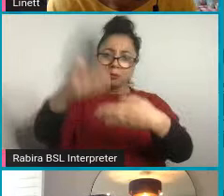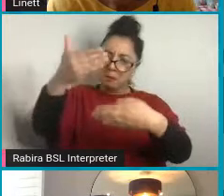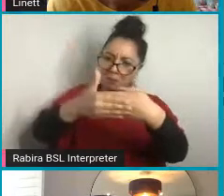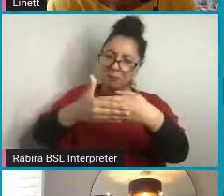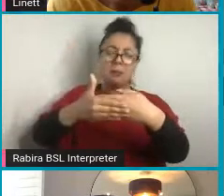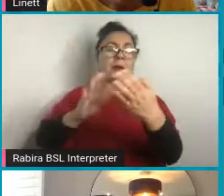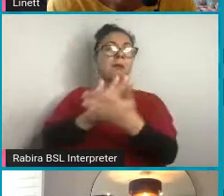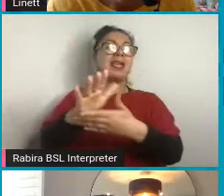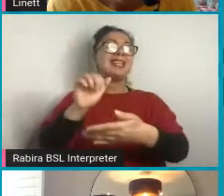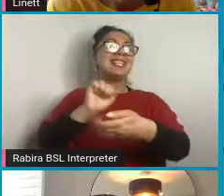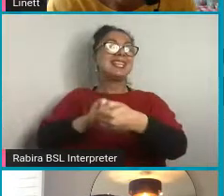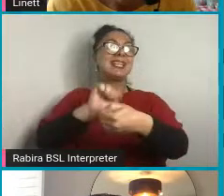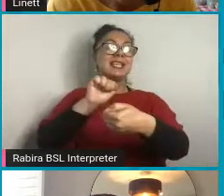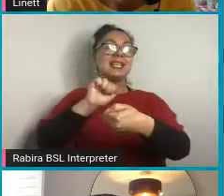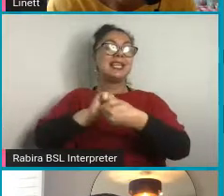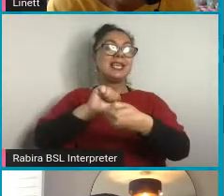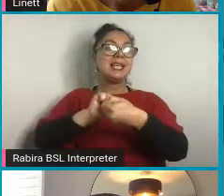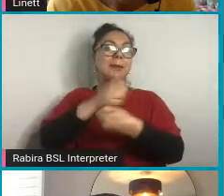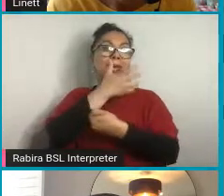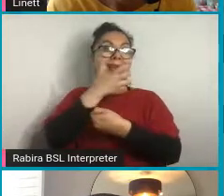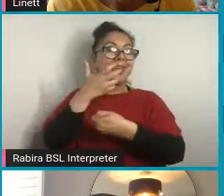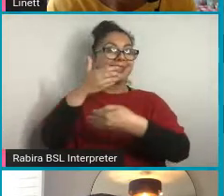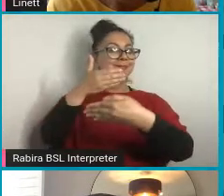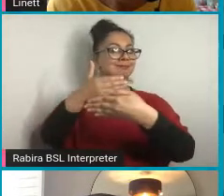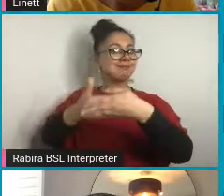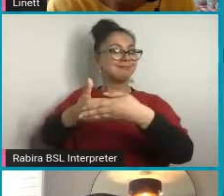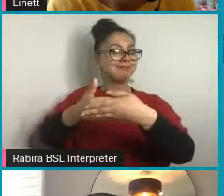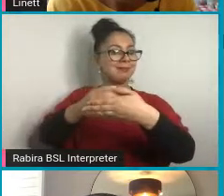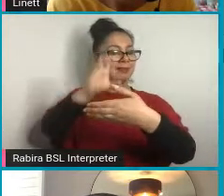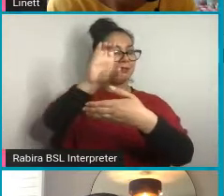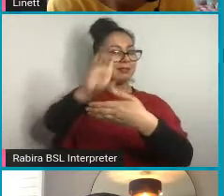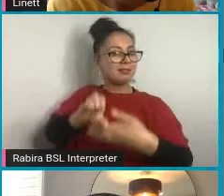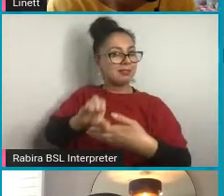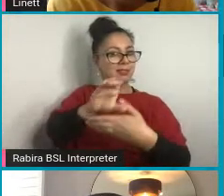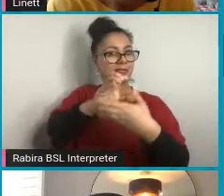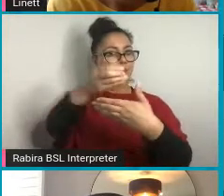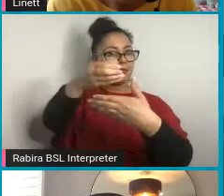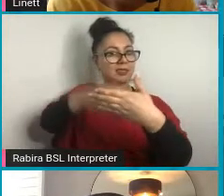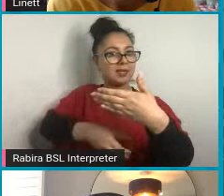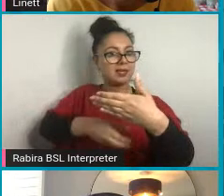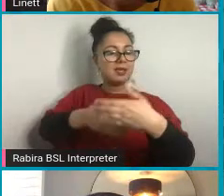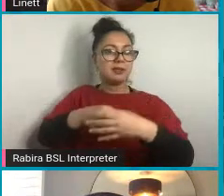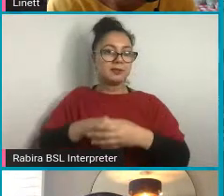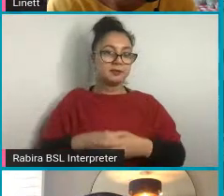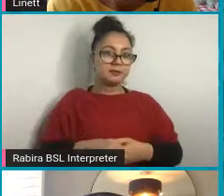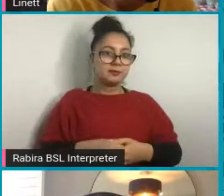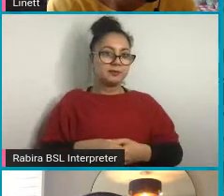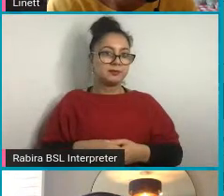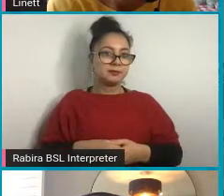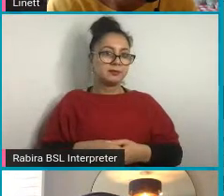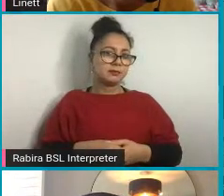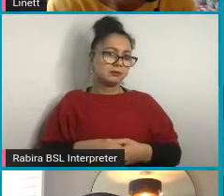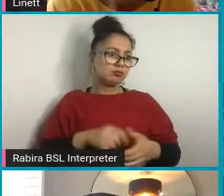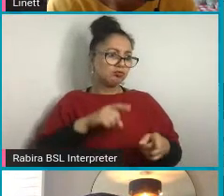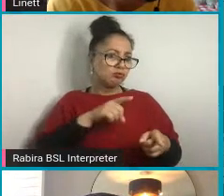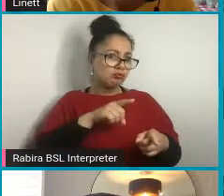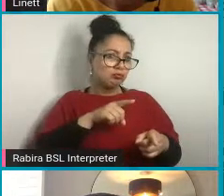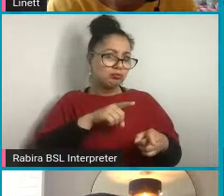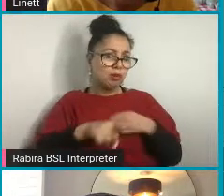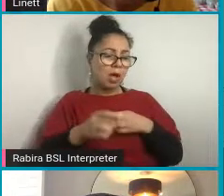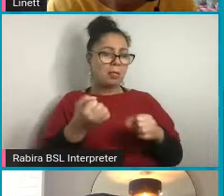If you are in a, so if you're a homeowner, you can make efforts to make your house more energy efficient.